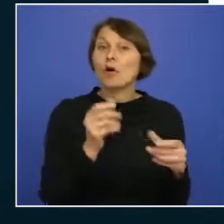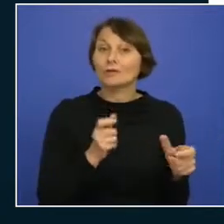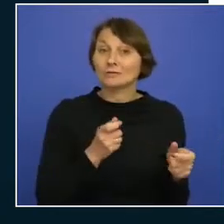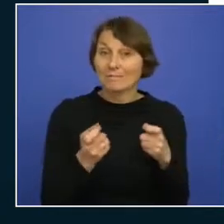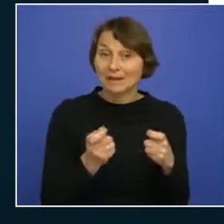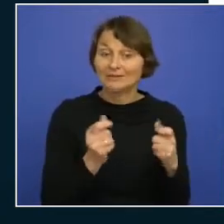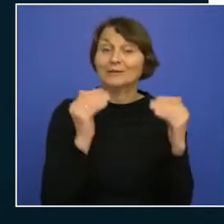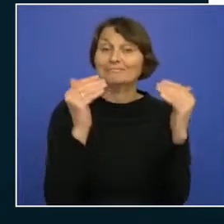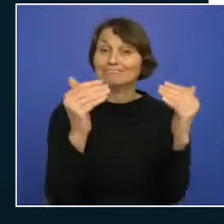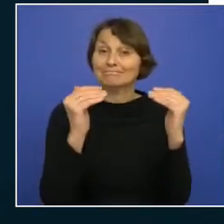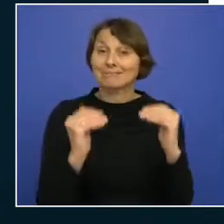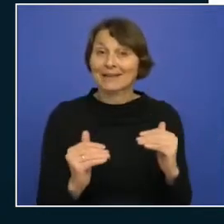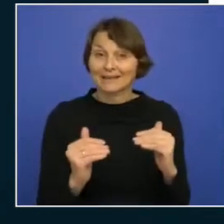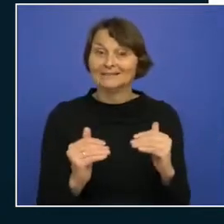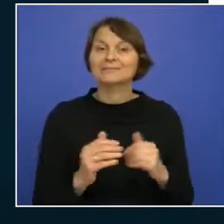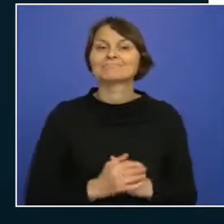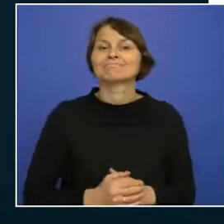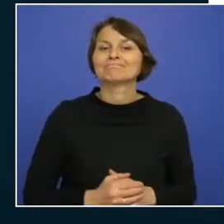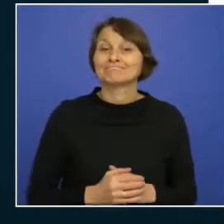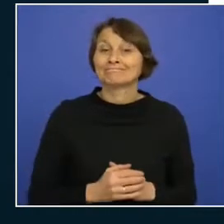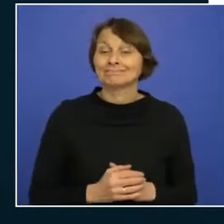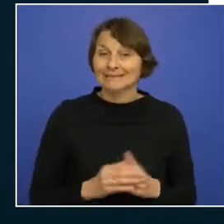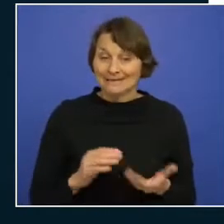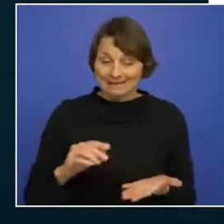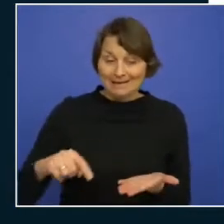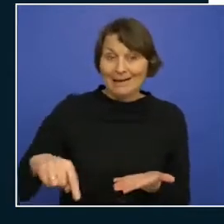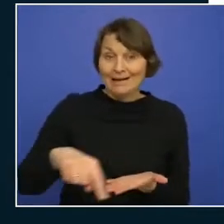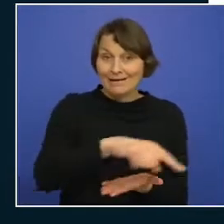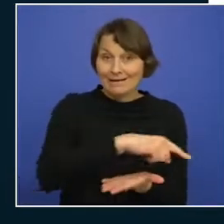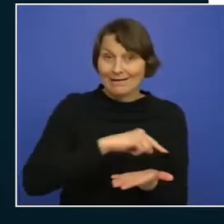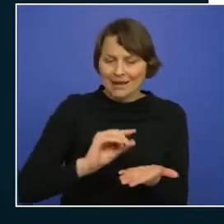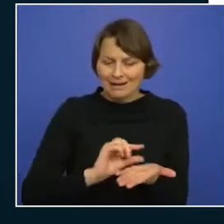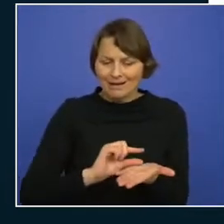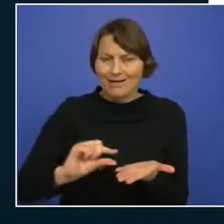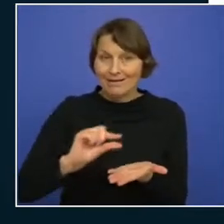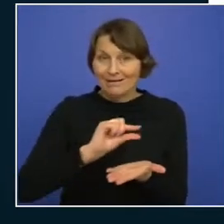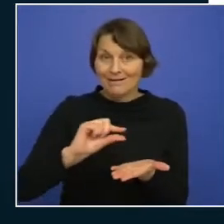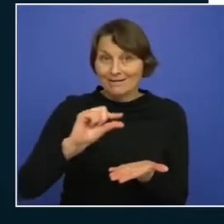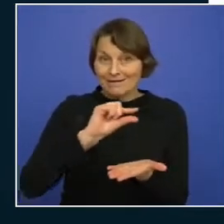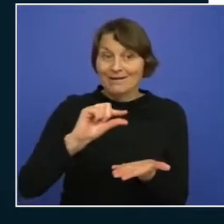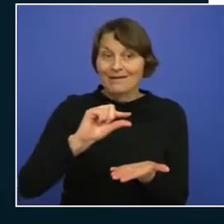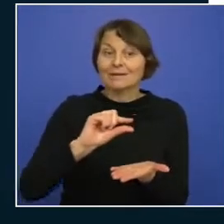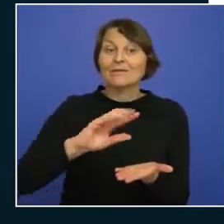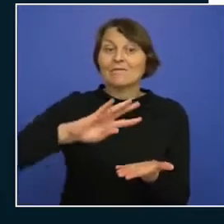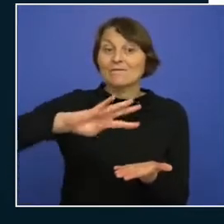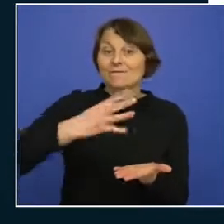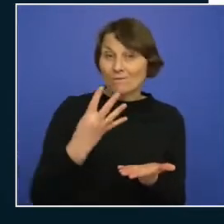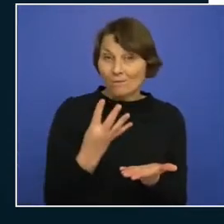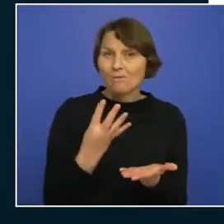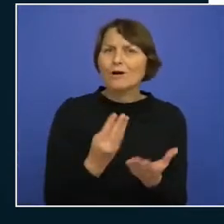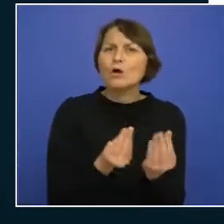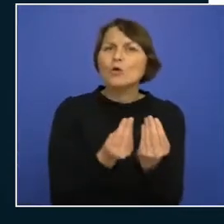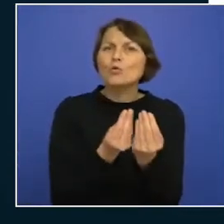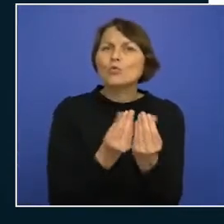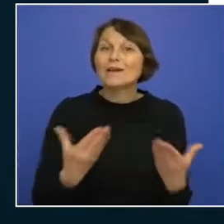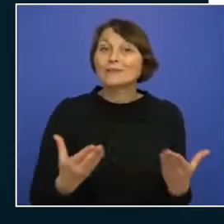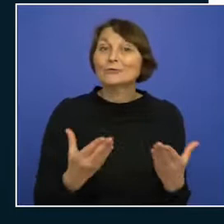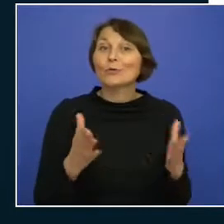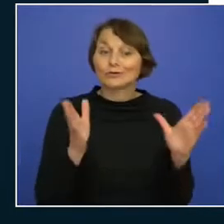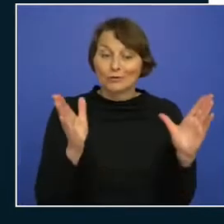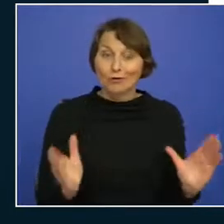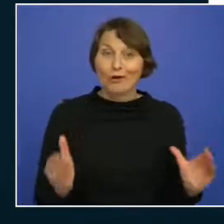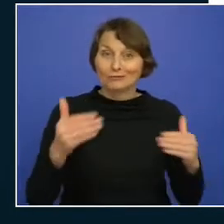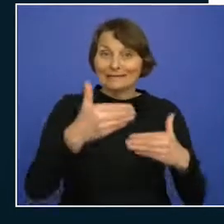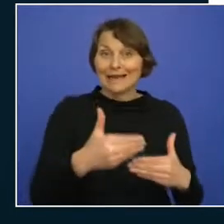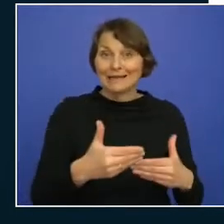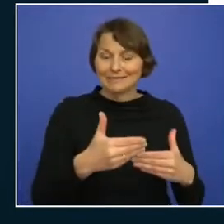next up resource groups so resource groups are containers again for resources